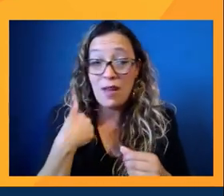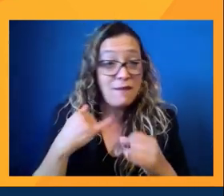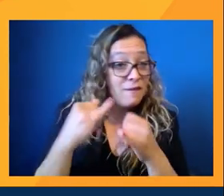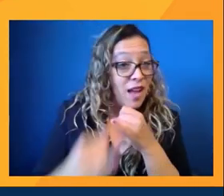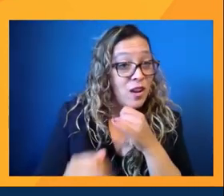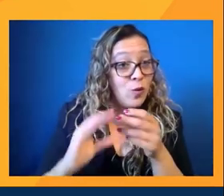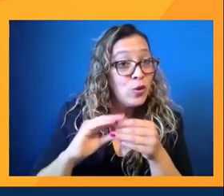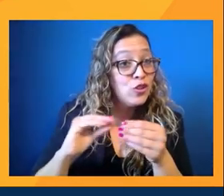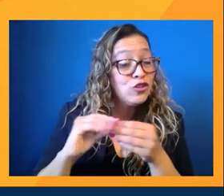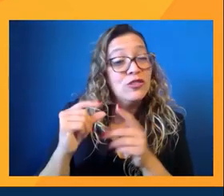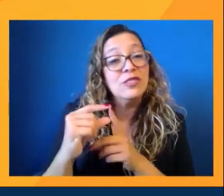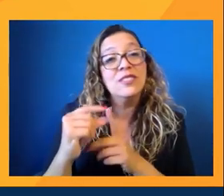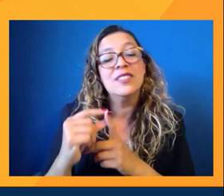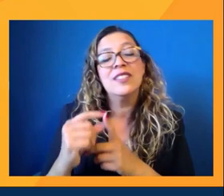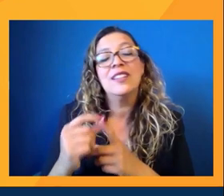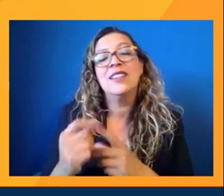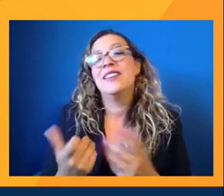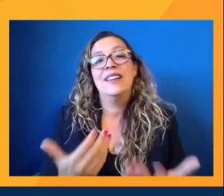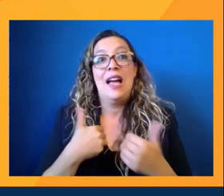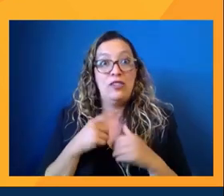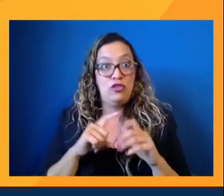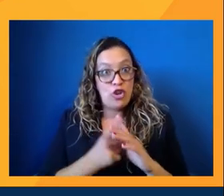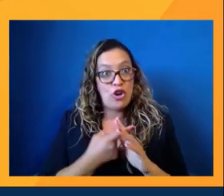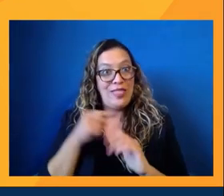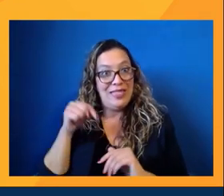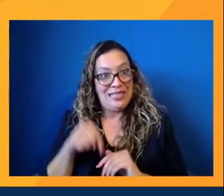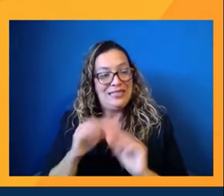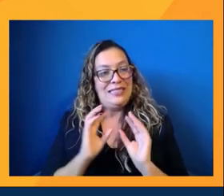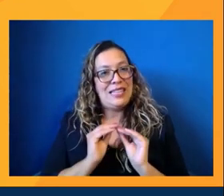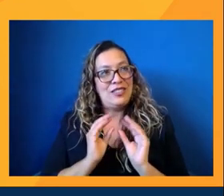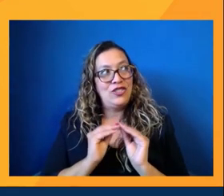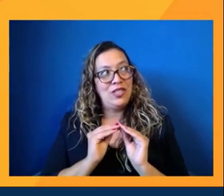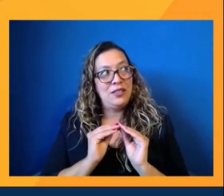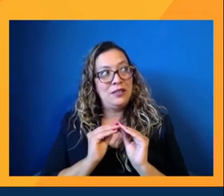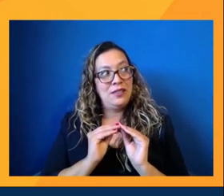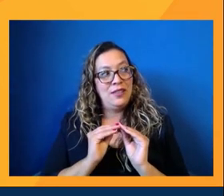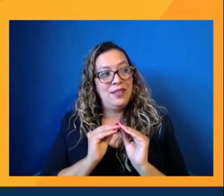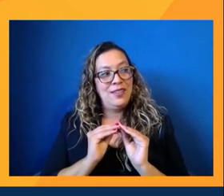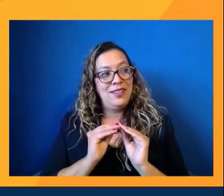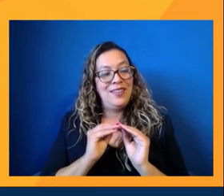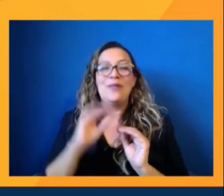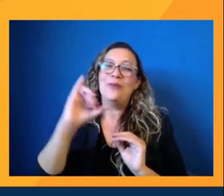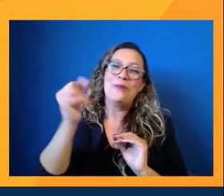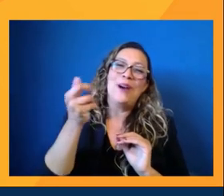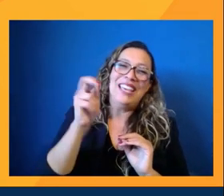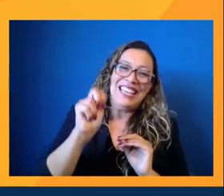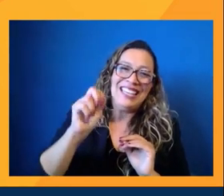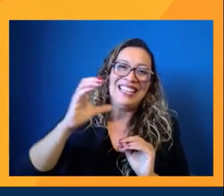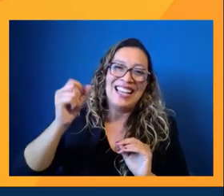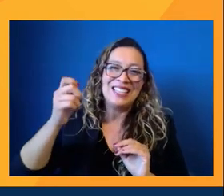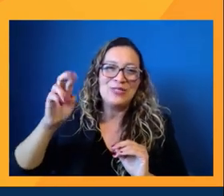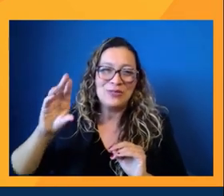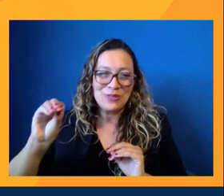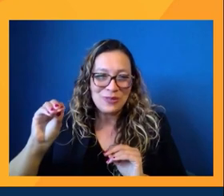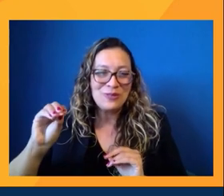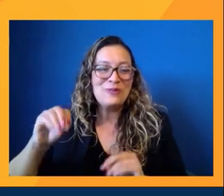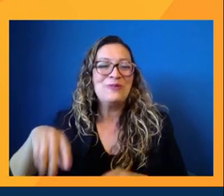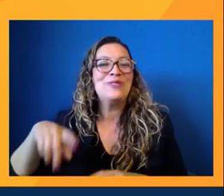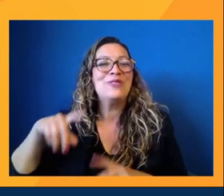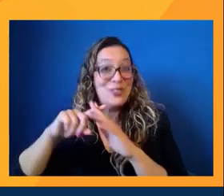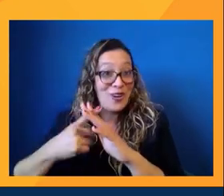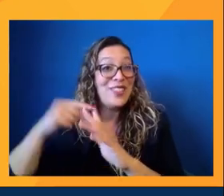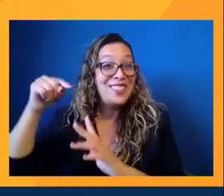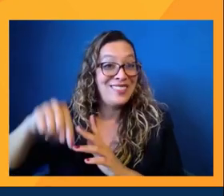know, started this this session, actually, Joaquin Castro, Congressman Joaquin Castro started this